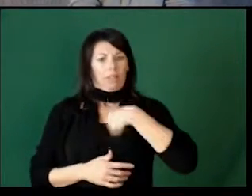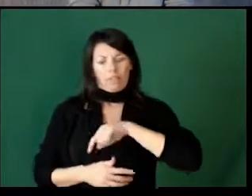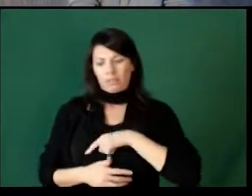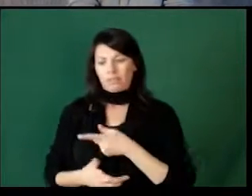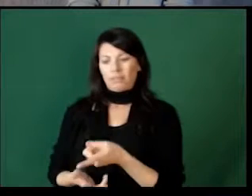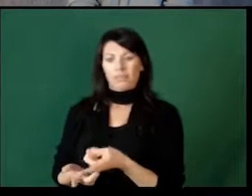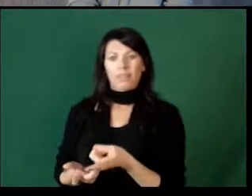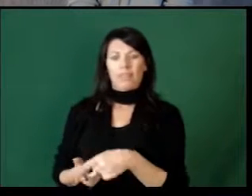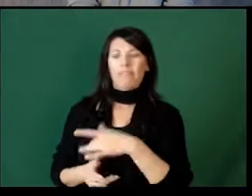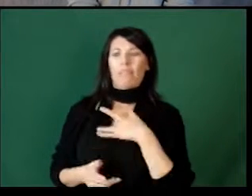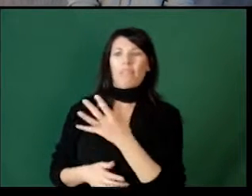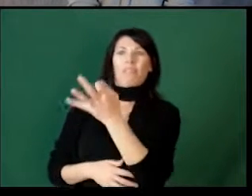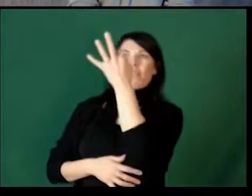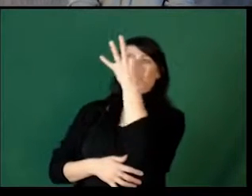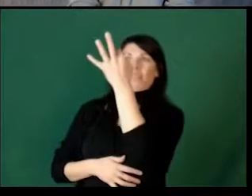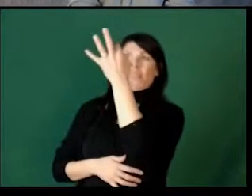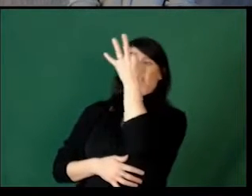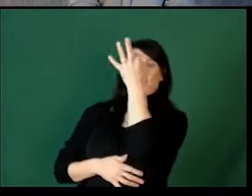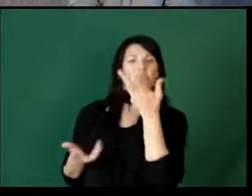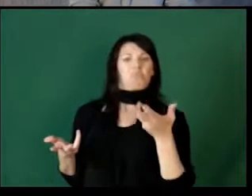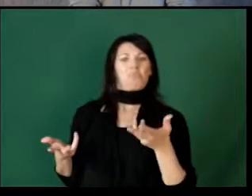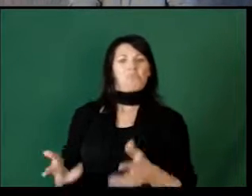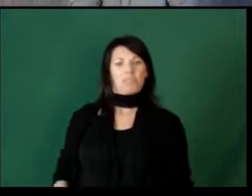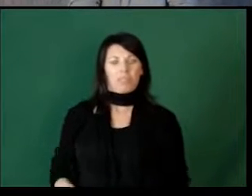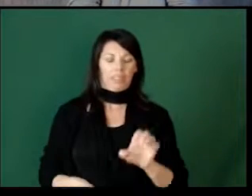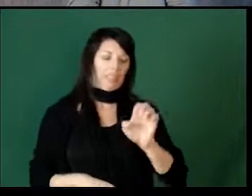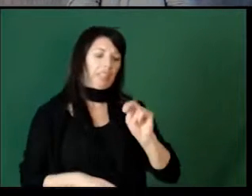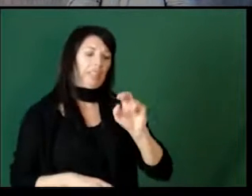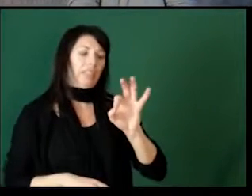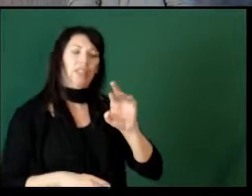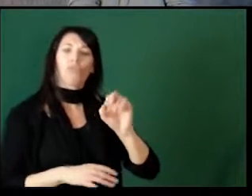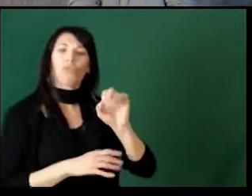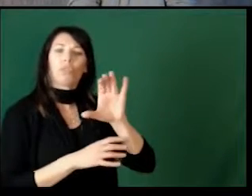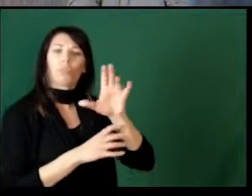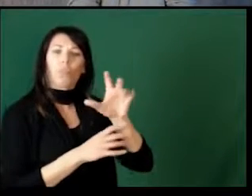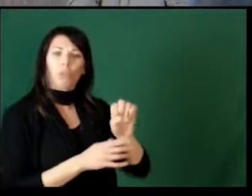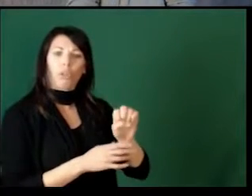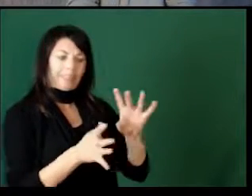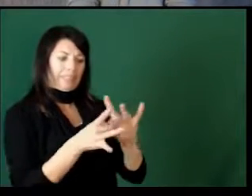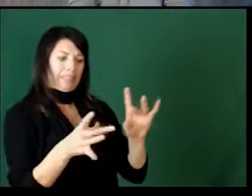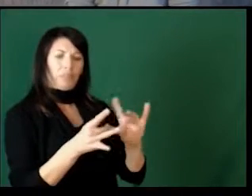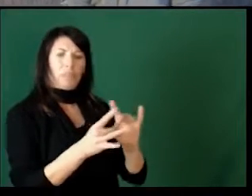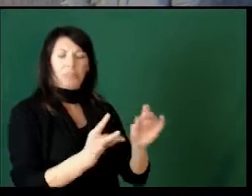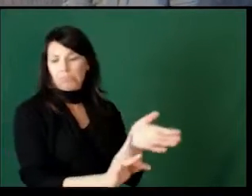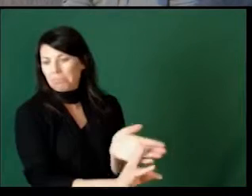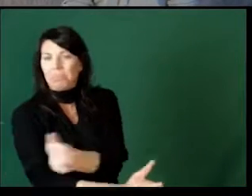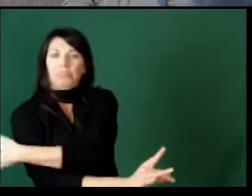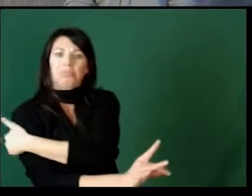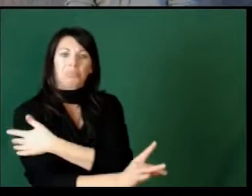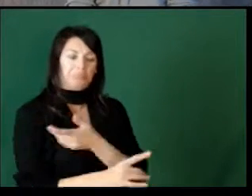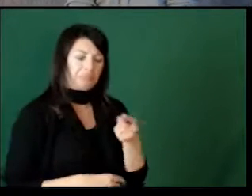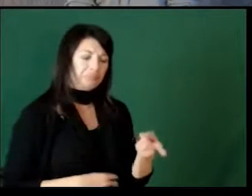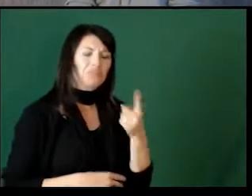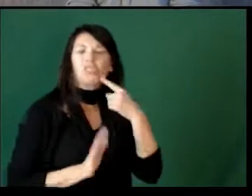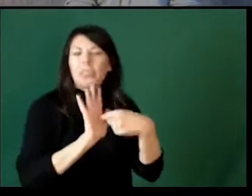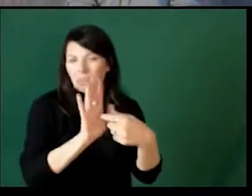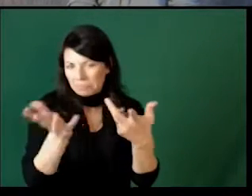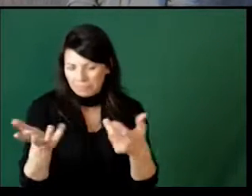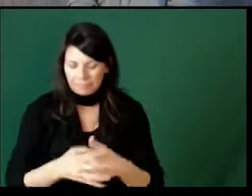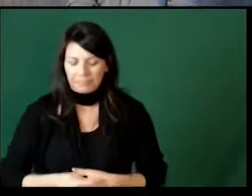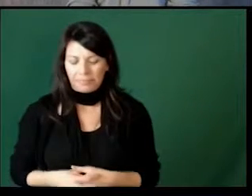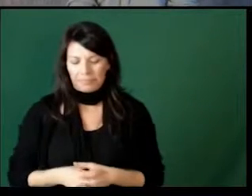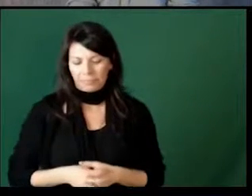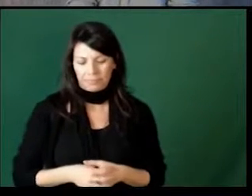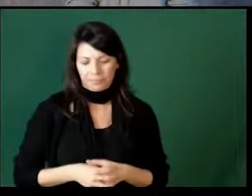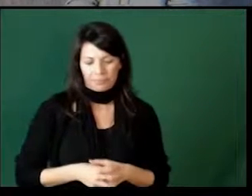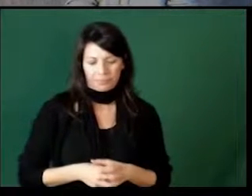perceived most of the time by children as being preached at. Enforceable statements take all of that away. Examples, instead